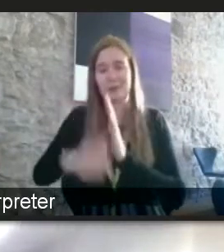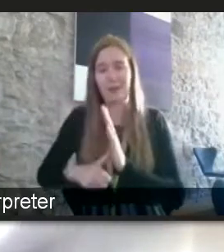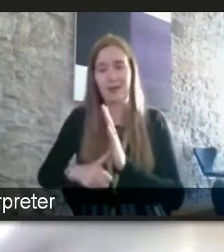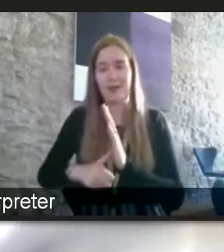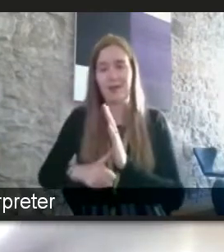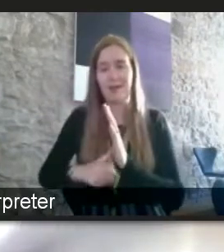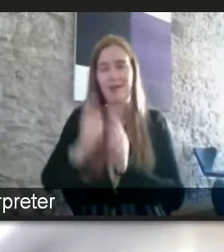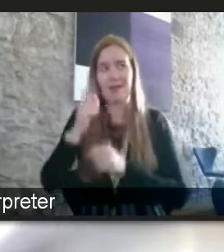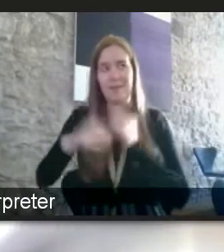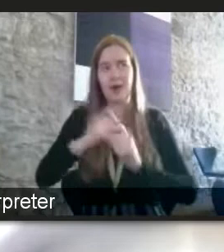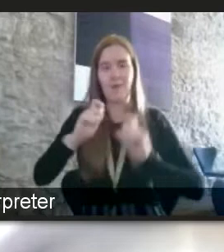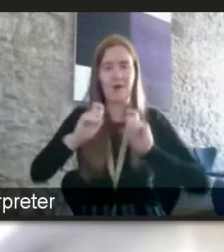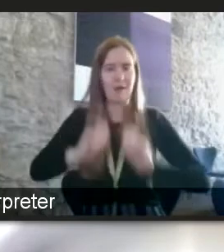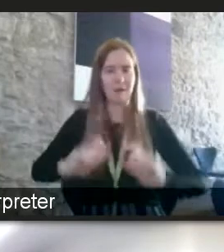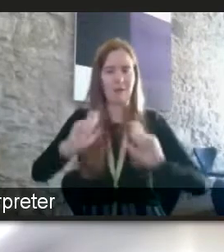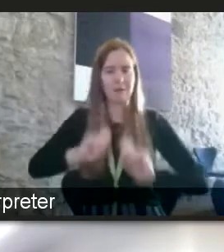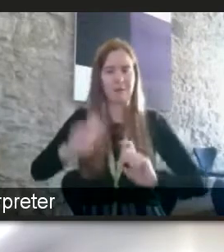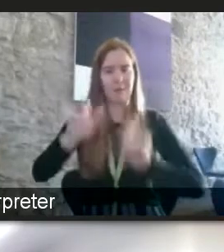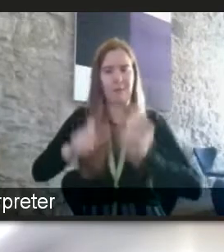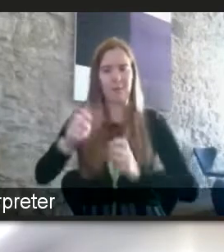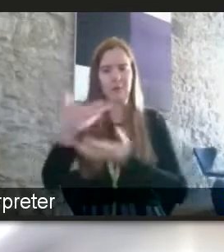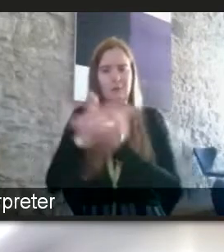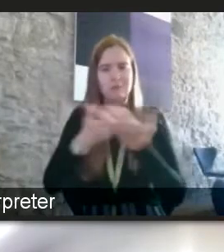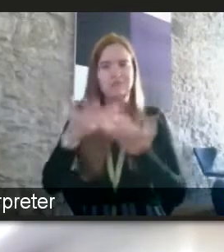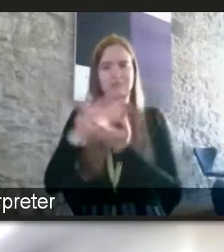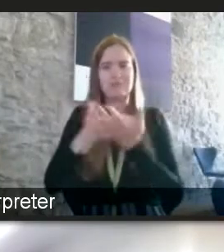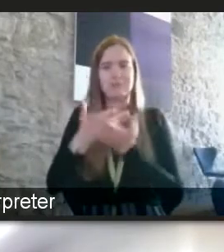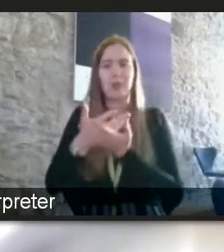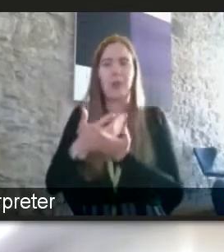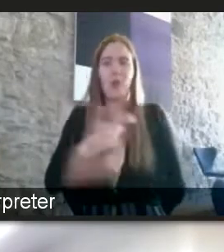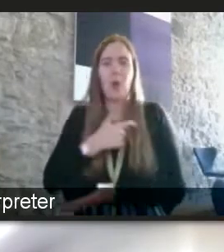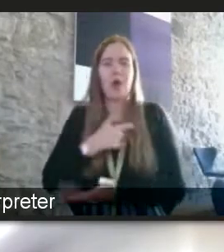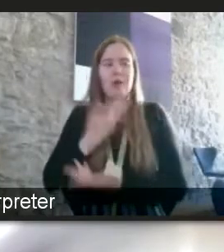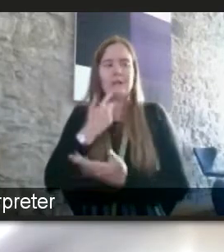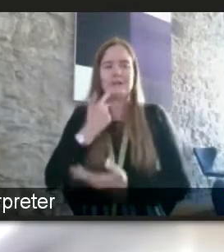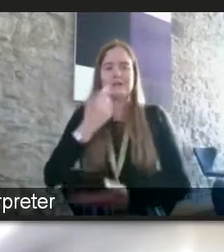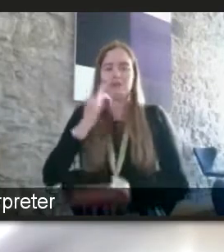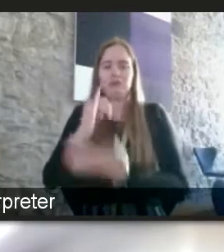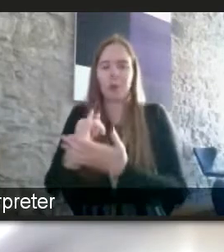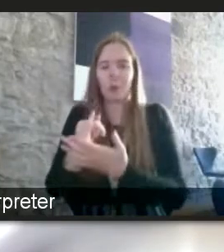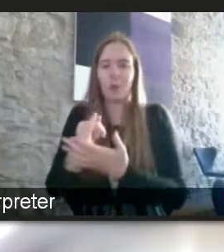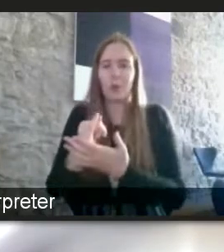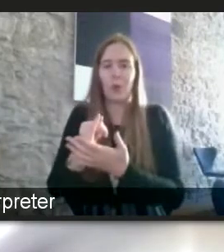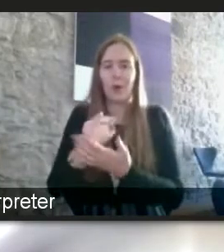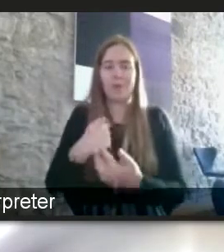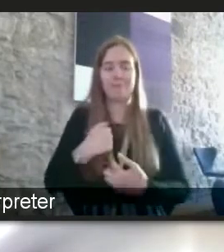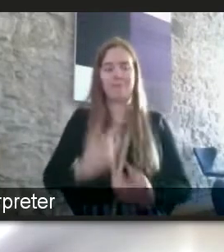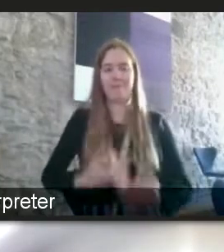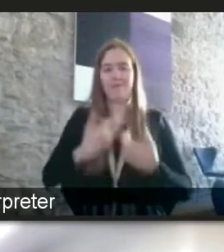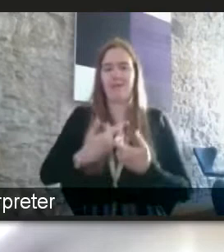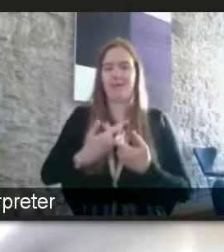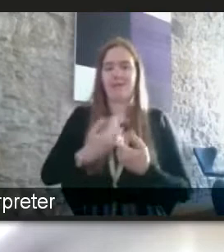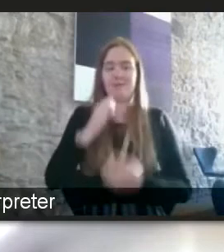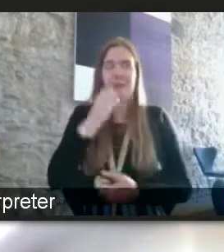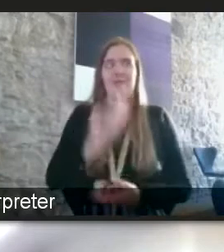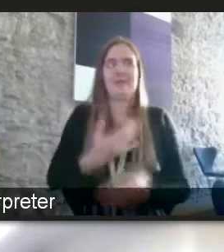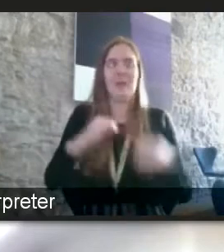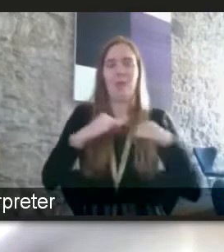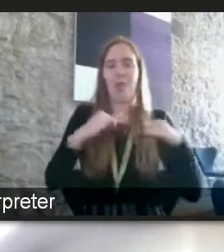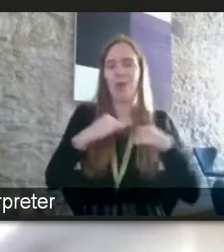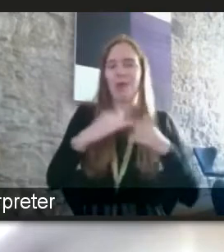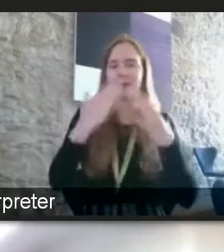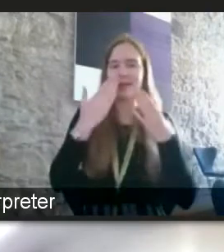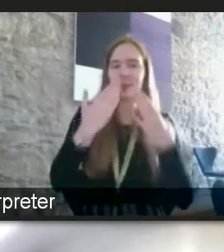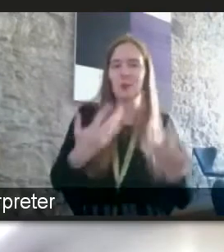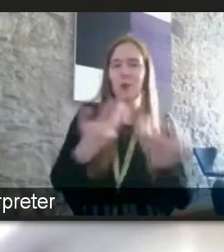uncomfortable for people to discuss it because they're so scared of getting it wrong now that's something i get all the time every day with employers they don't know how